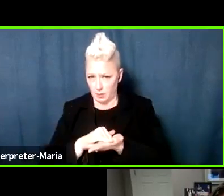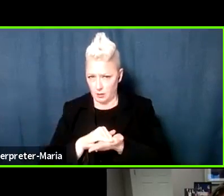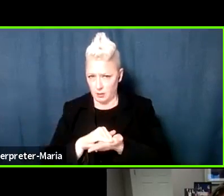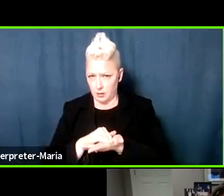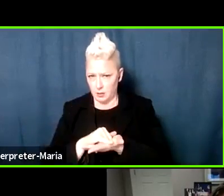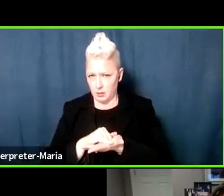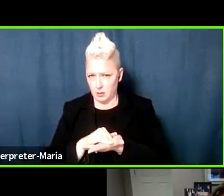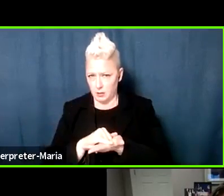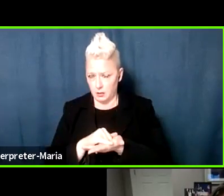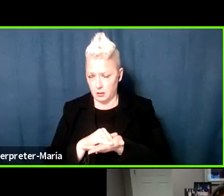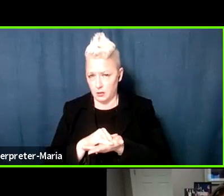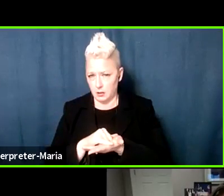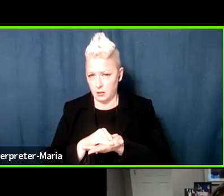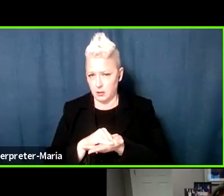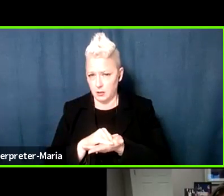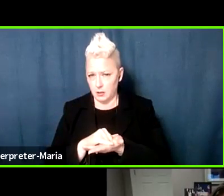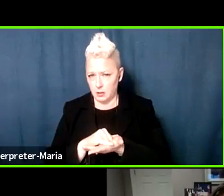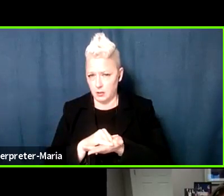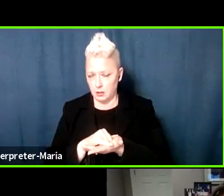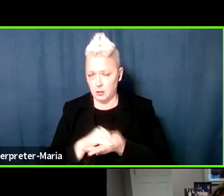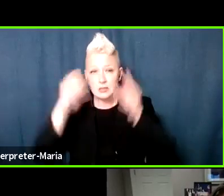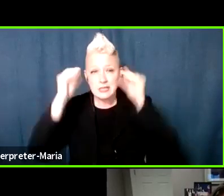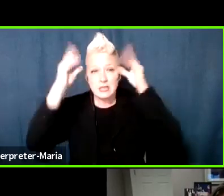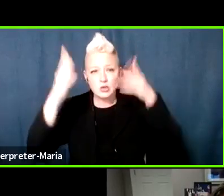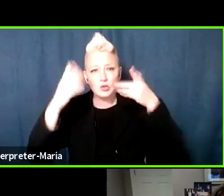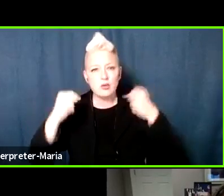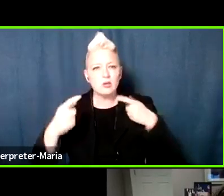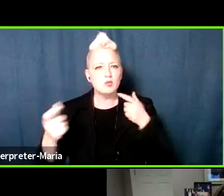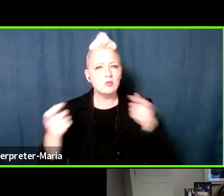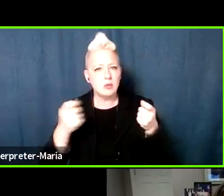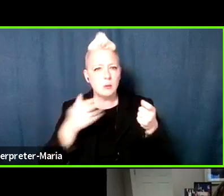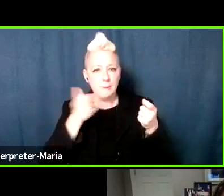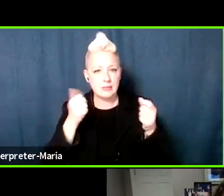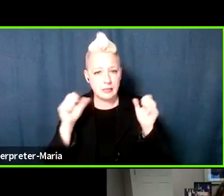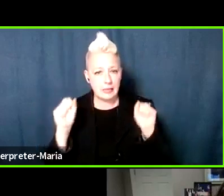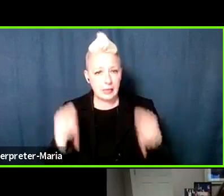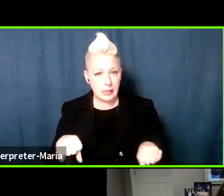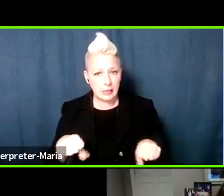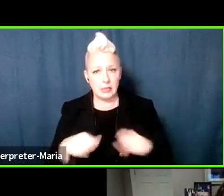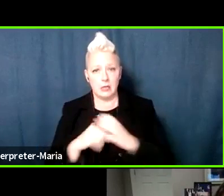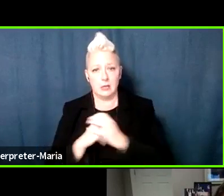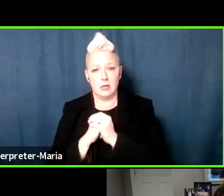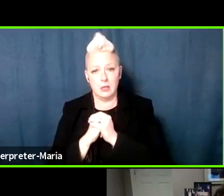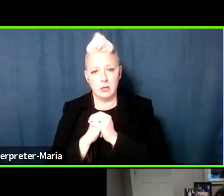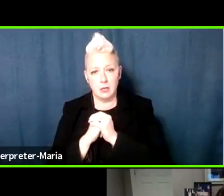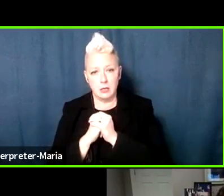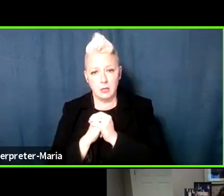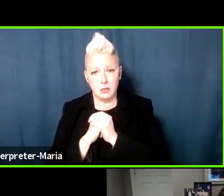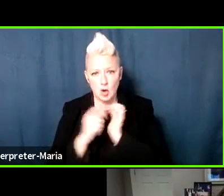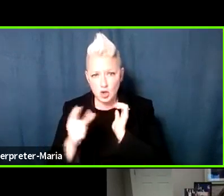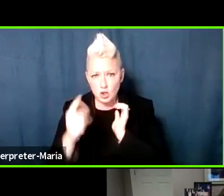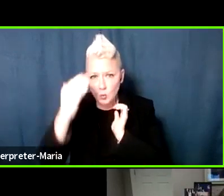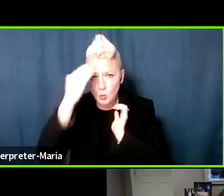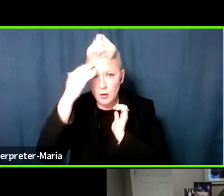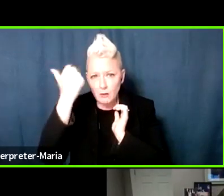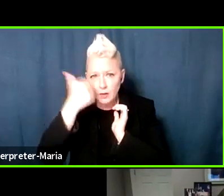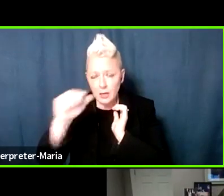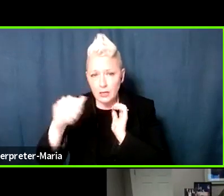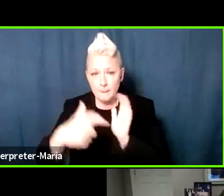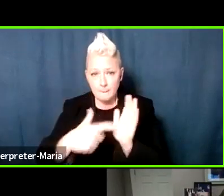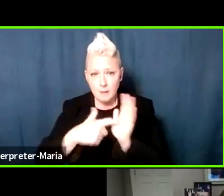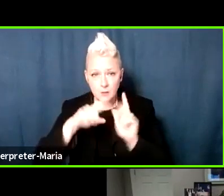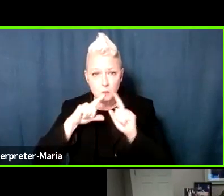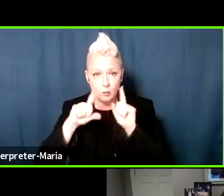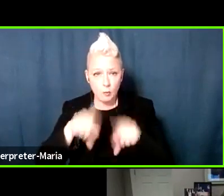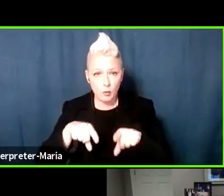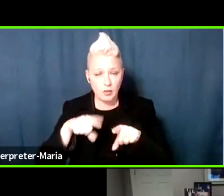requirement. Teachers generally try to deal with this the best they can. But are you aware of any mandatory reporting by,